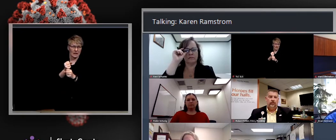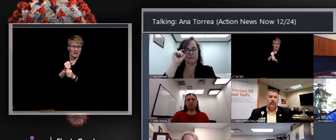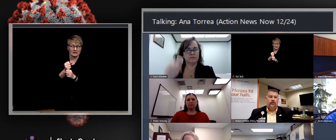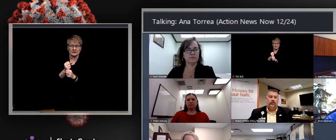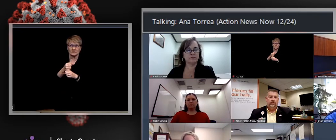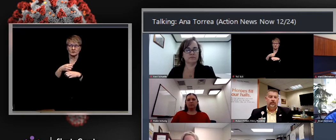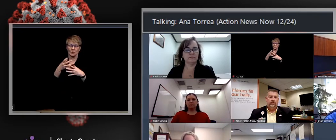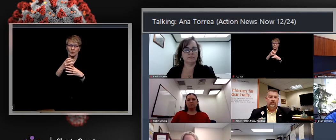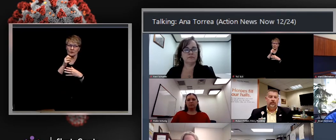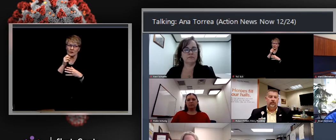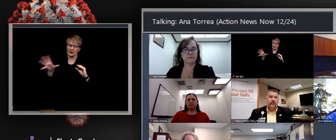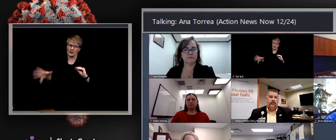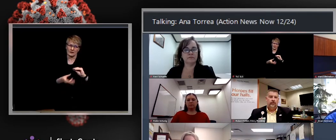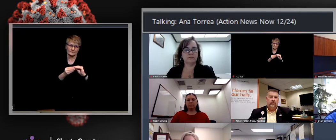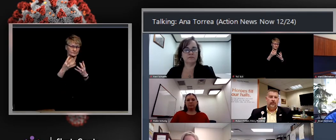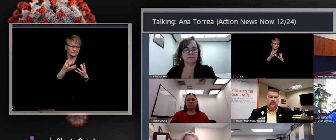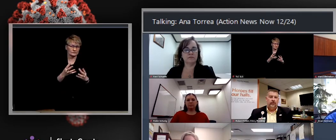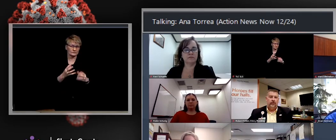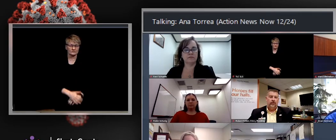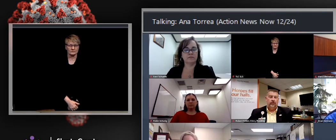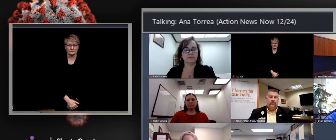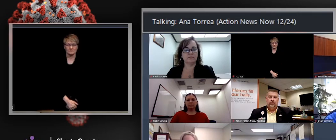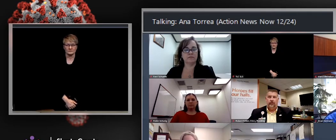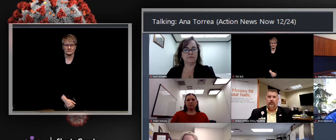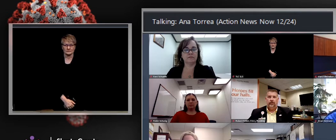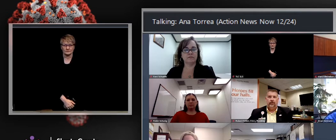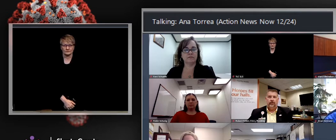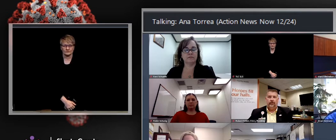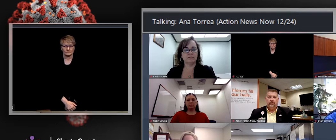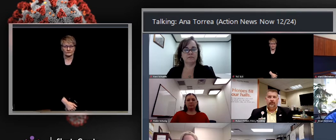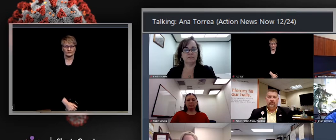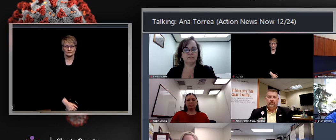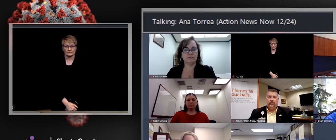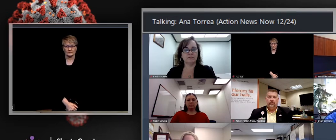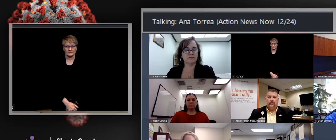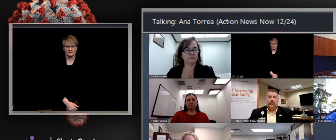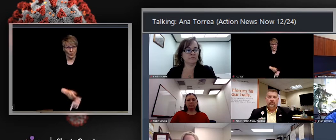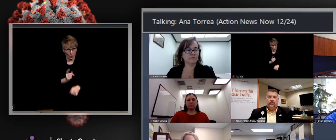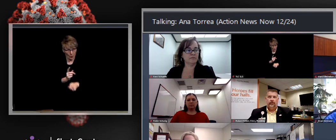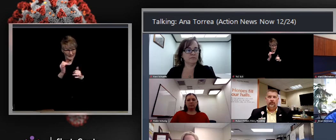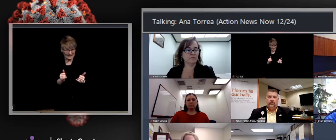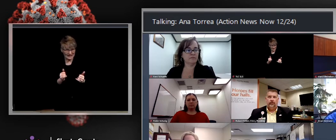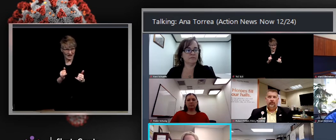At this time, is there any risk of that strain for community transmission of that one?